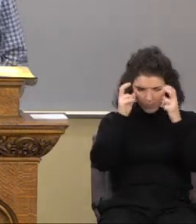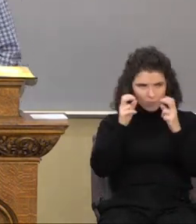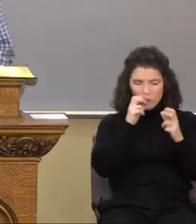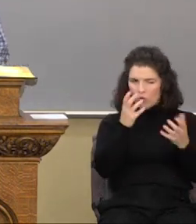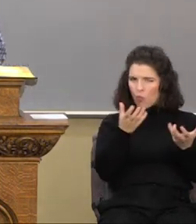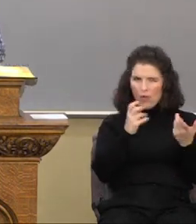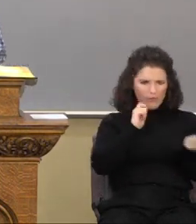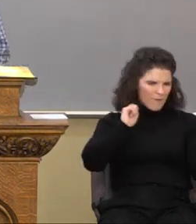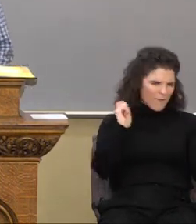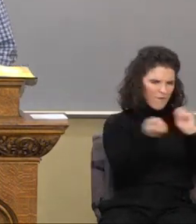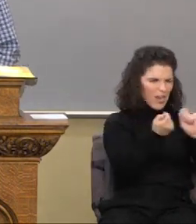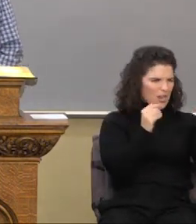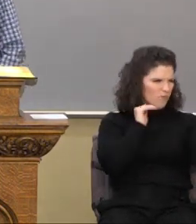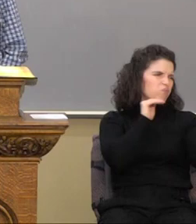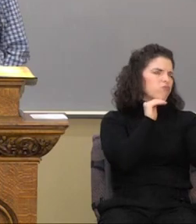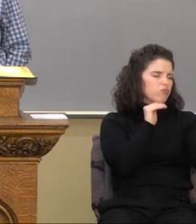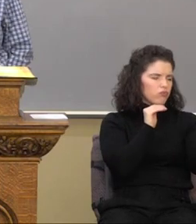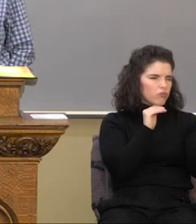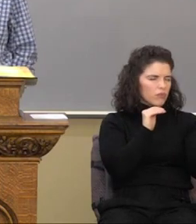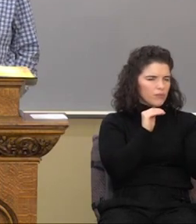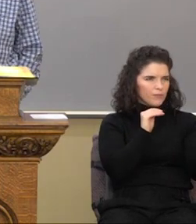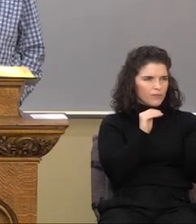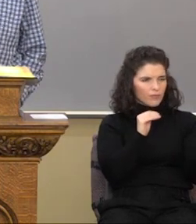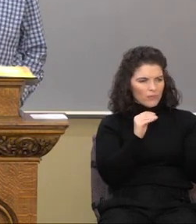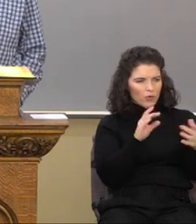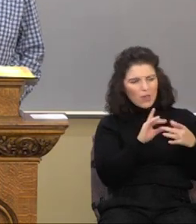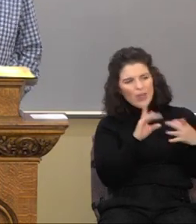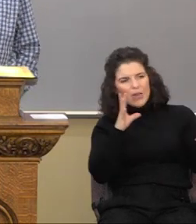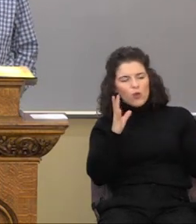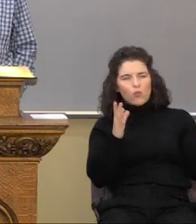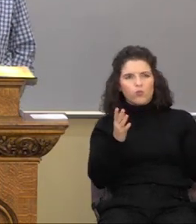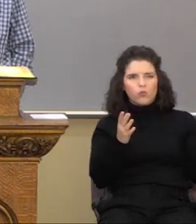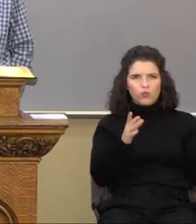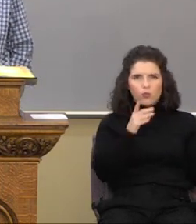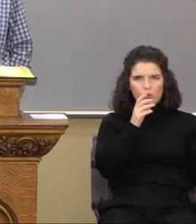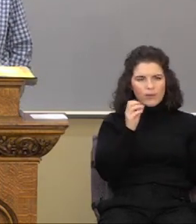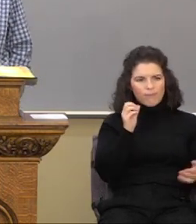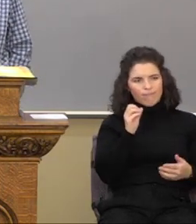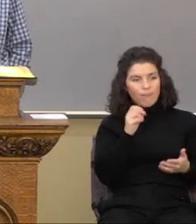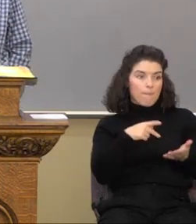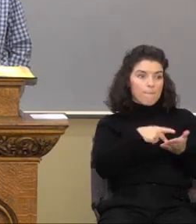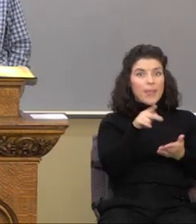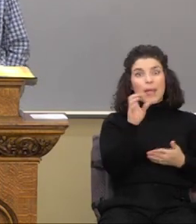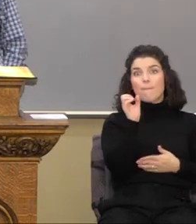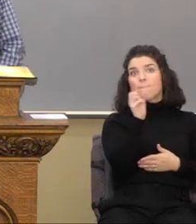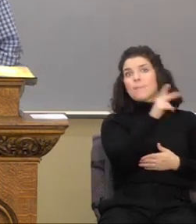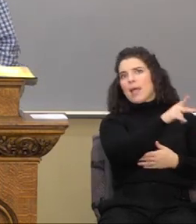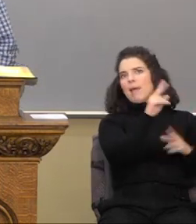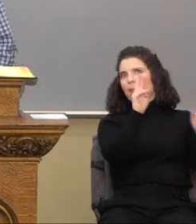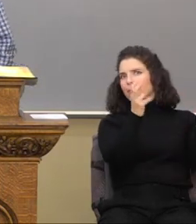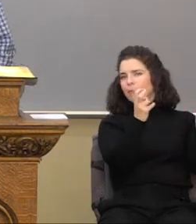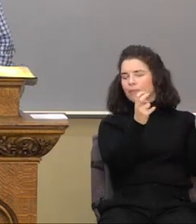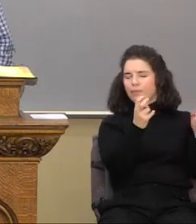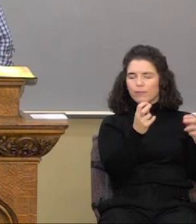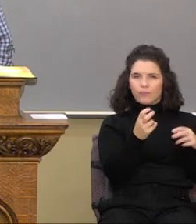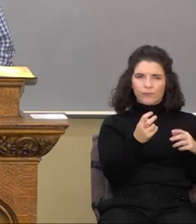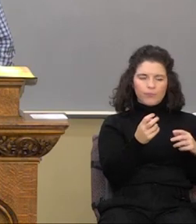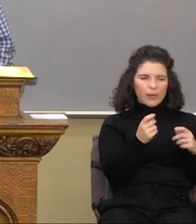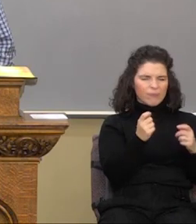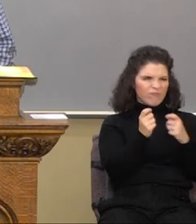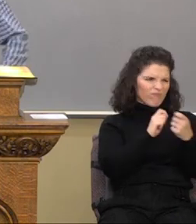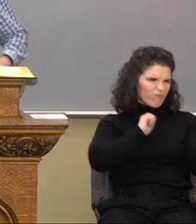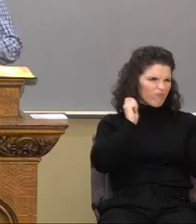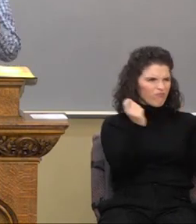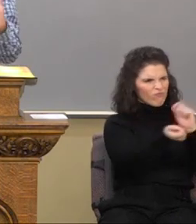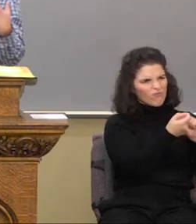vengeance. Let it go. You know, you don't need to pay anybody back by, you know, exacting